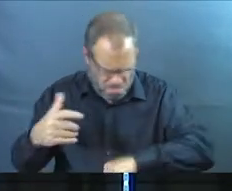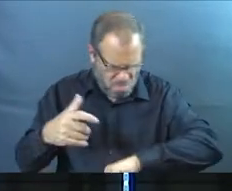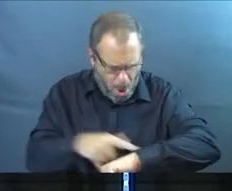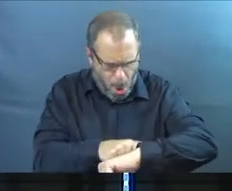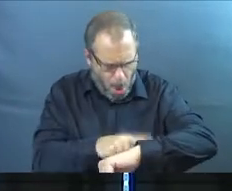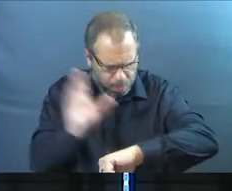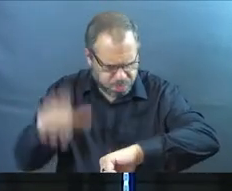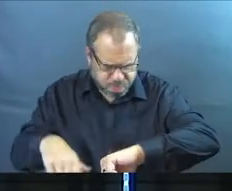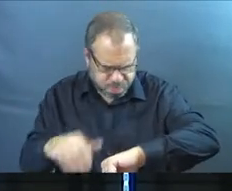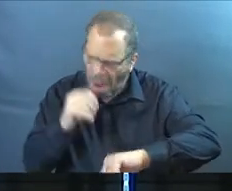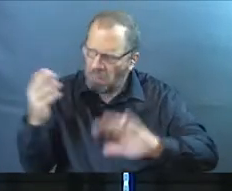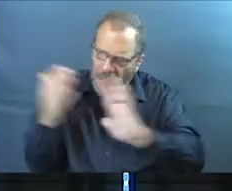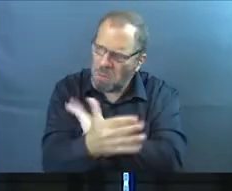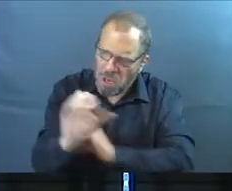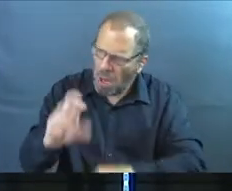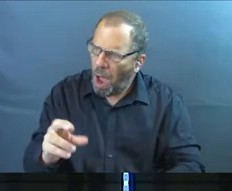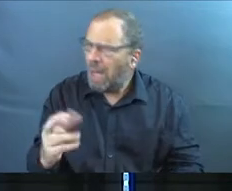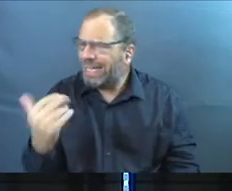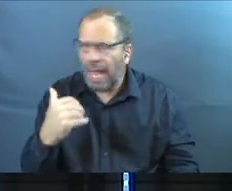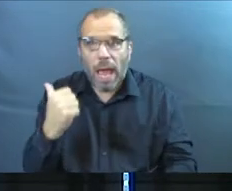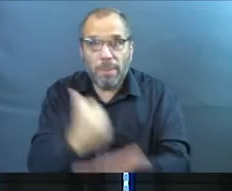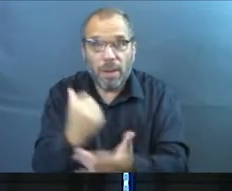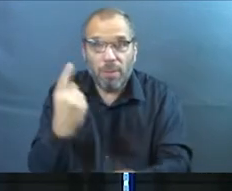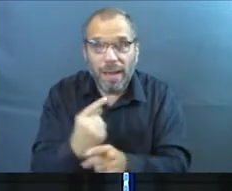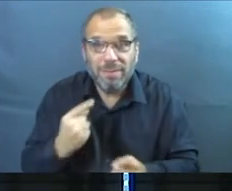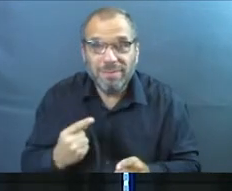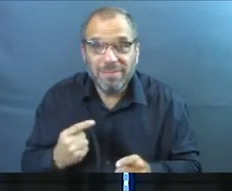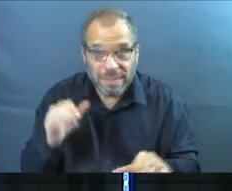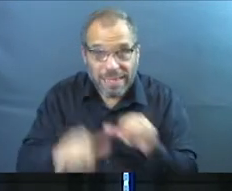time. I'm not going to bolt to my car. Can I get an amen?